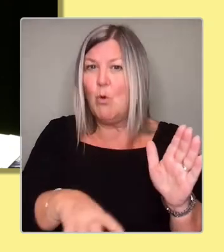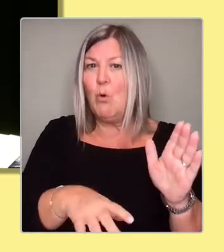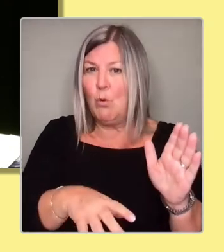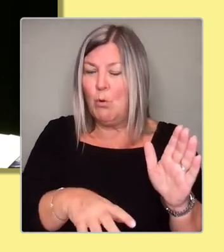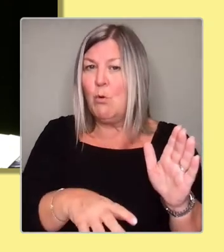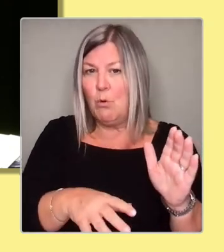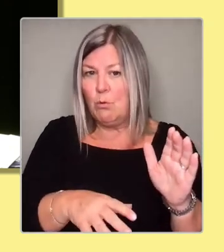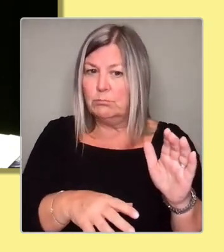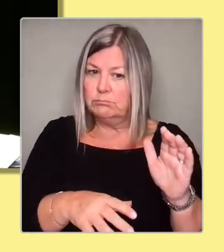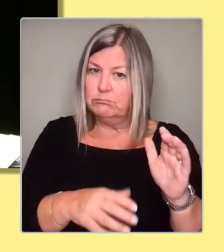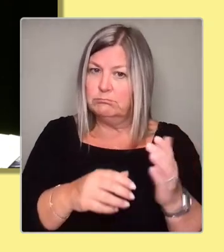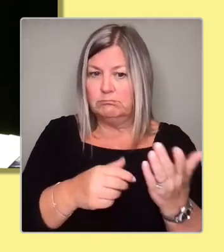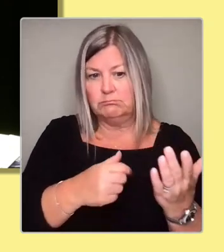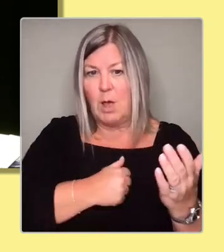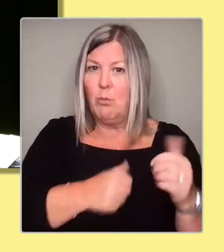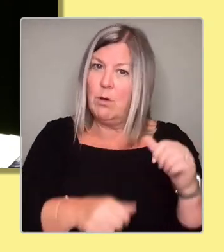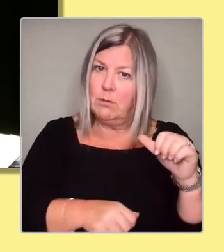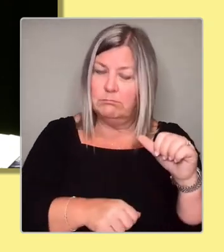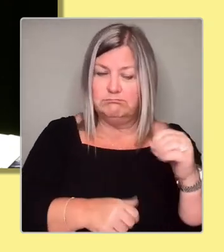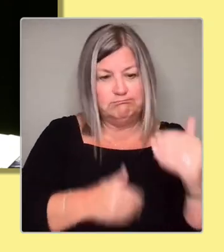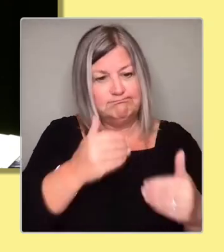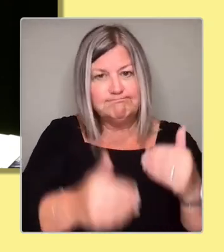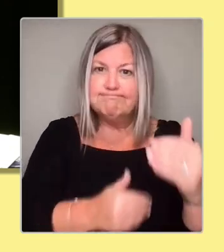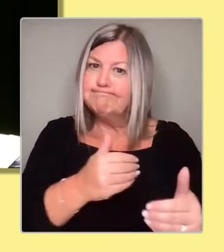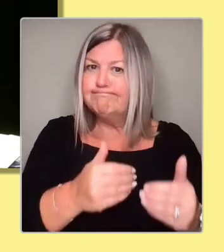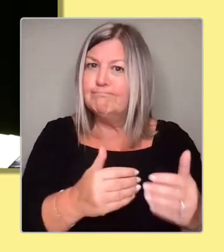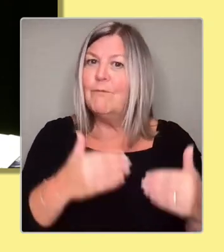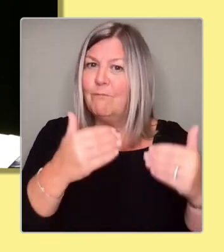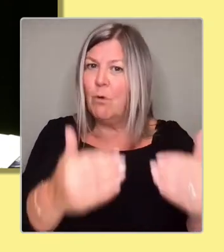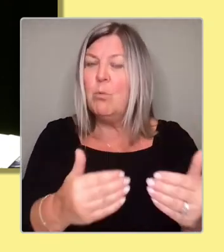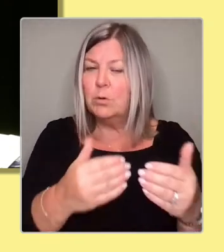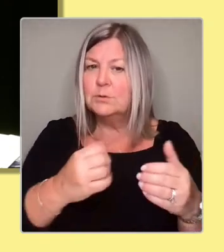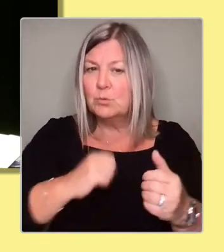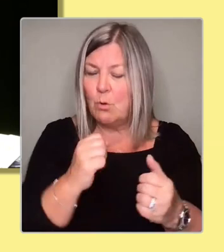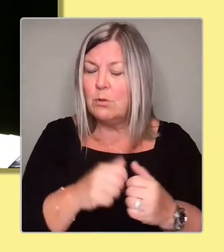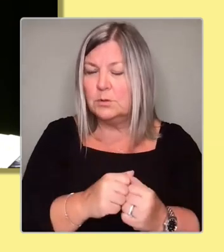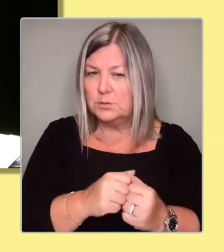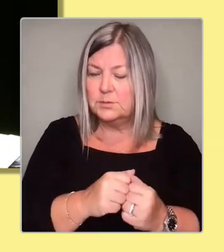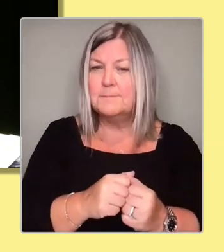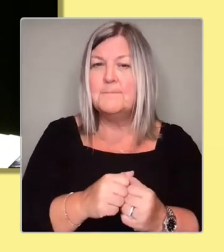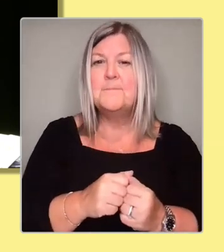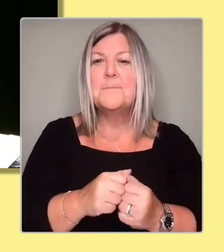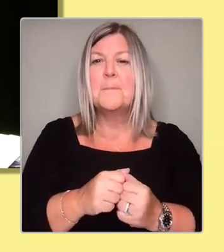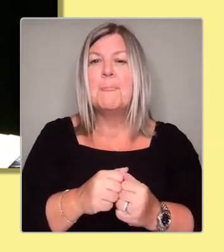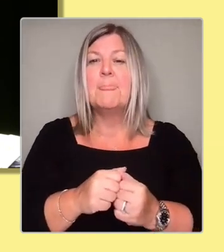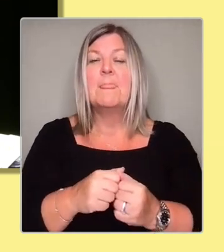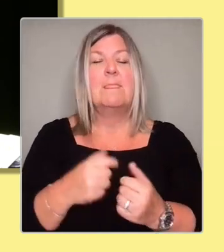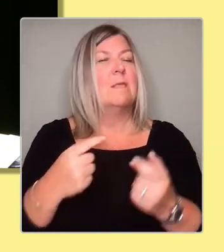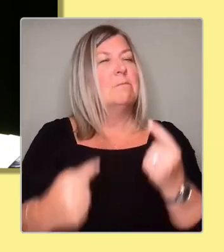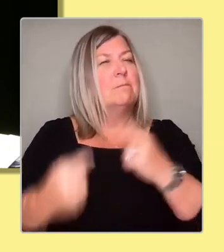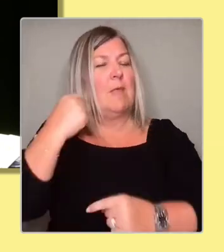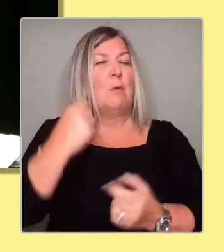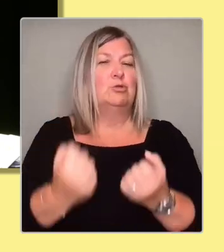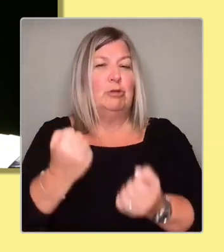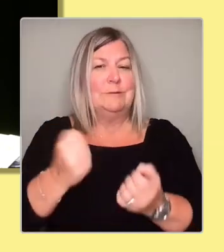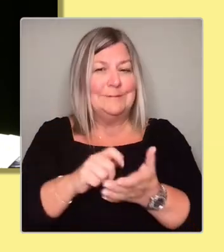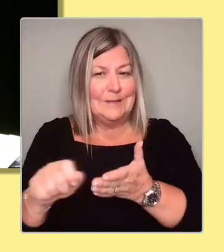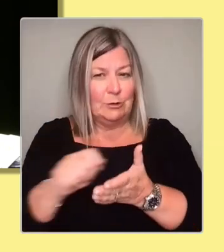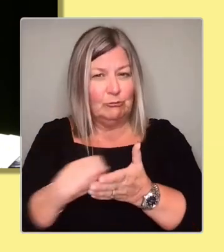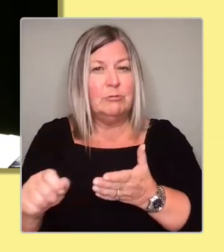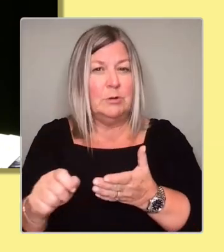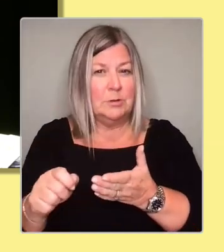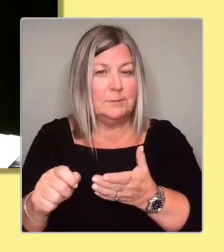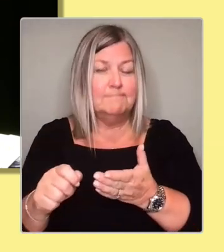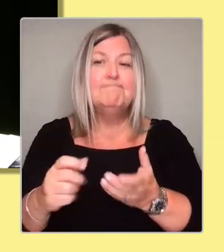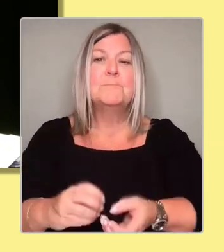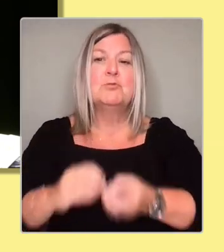to see that through. I was also, of course, the Justice Secretary that brought in two laws that I would think that affect